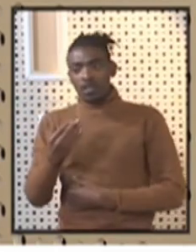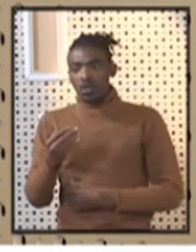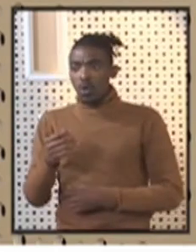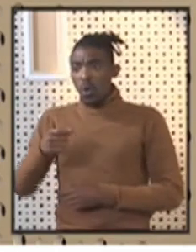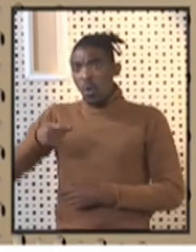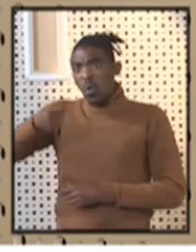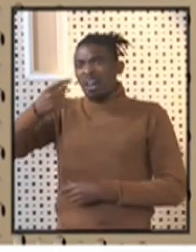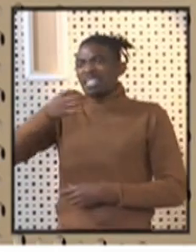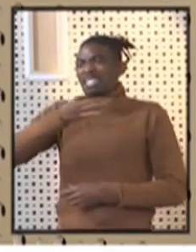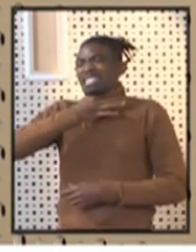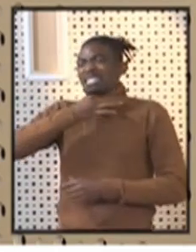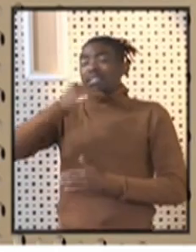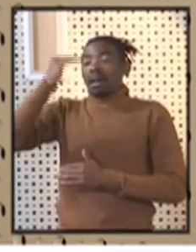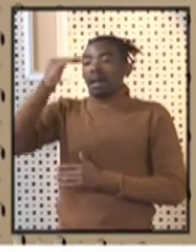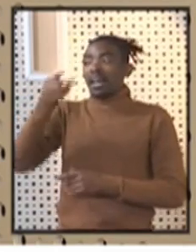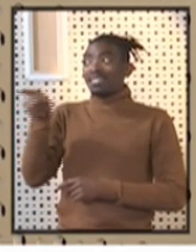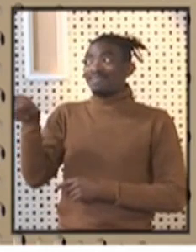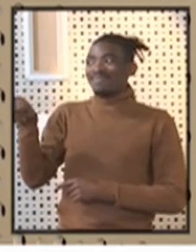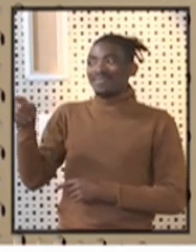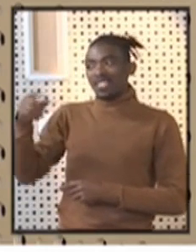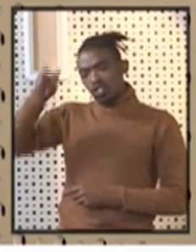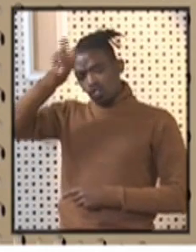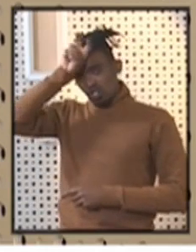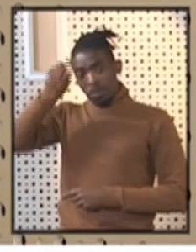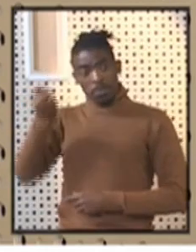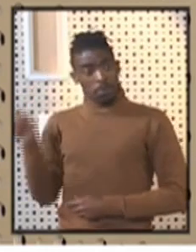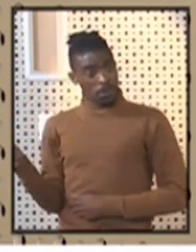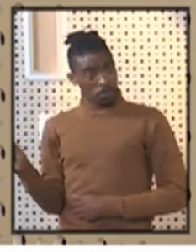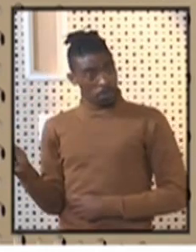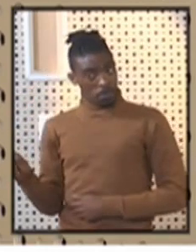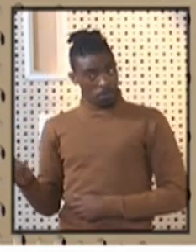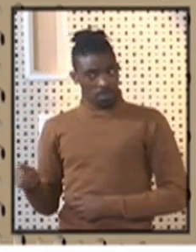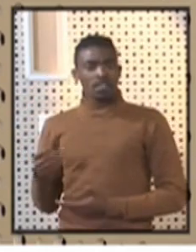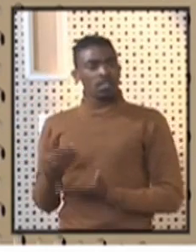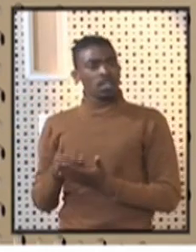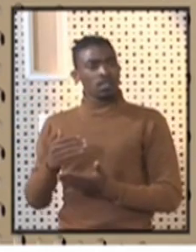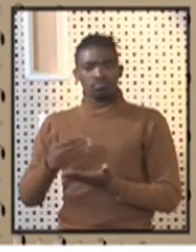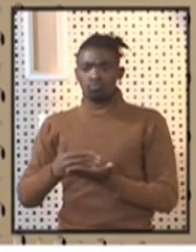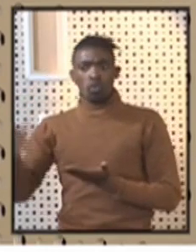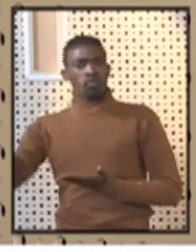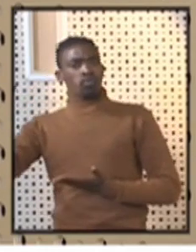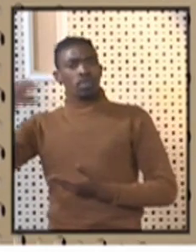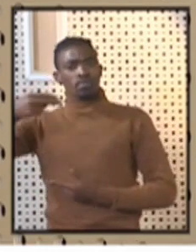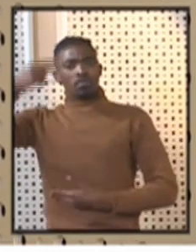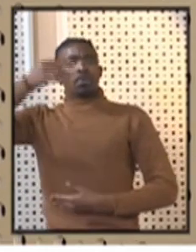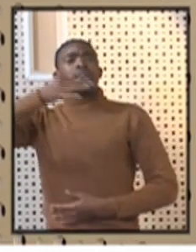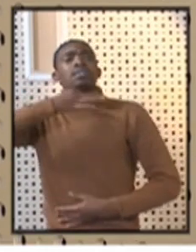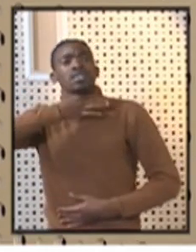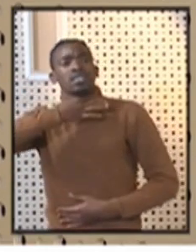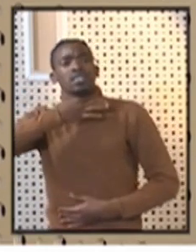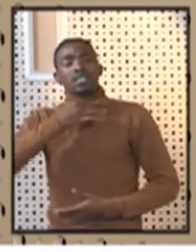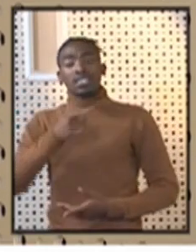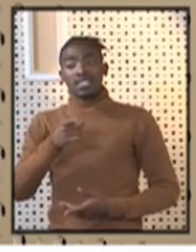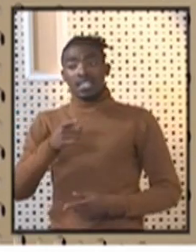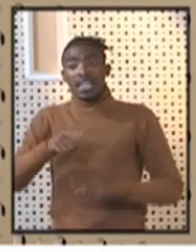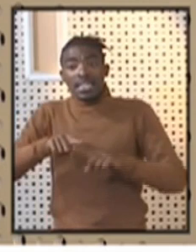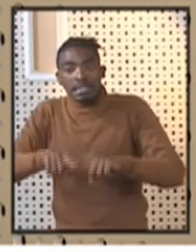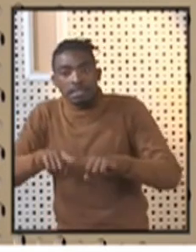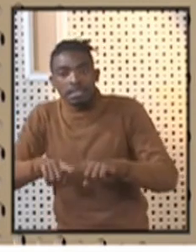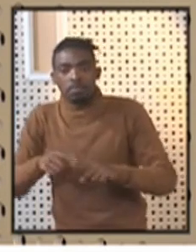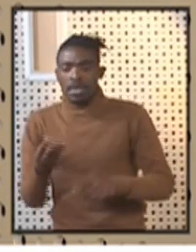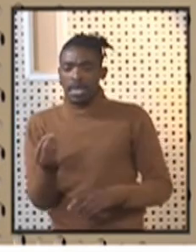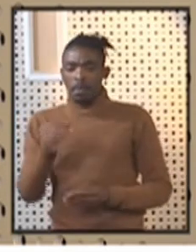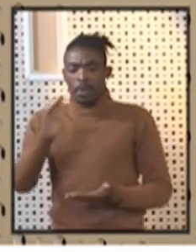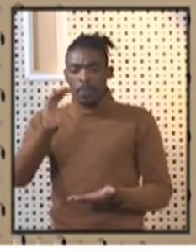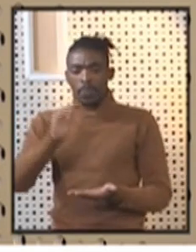we want to work hard to engage them so that they can remove us from the high risk. And obviously, it's based on the numbers. We have to drop the